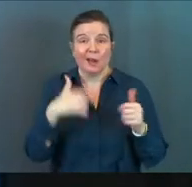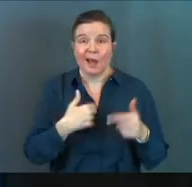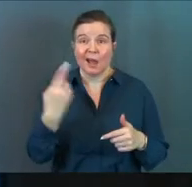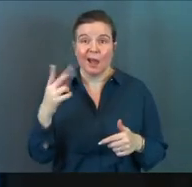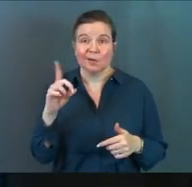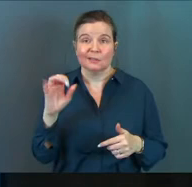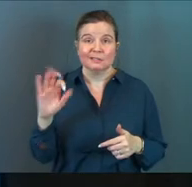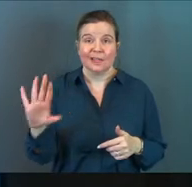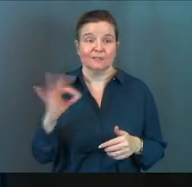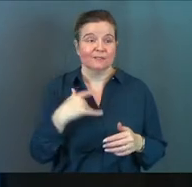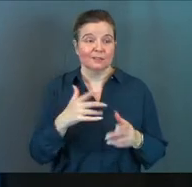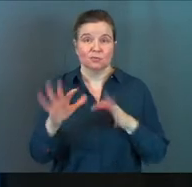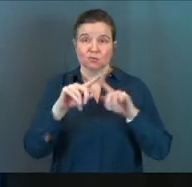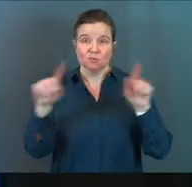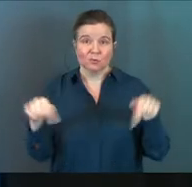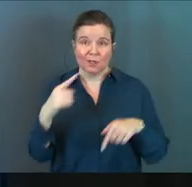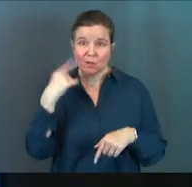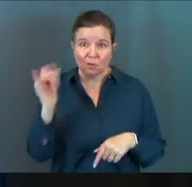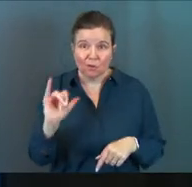high depth the screen is.